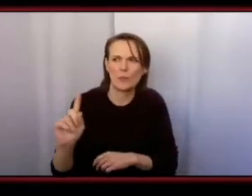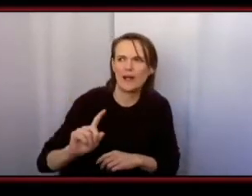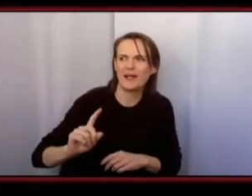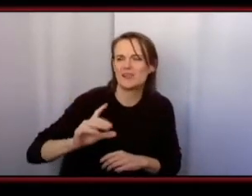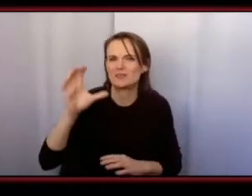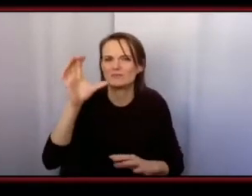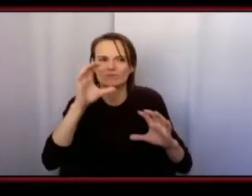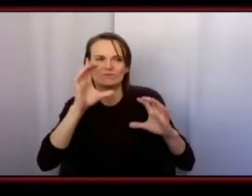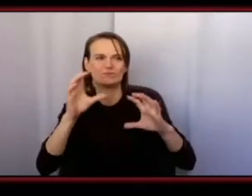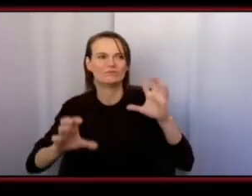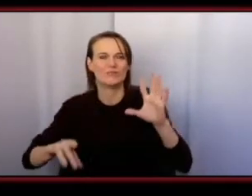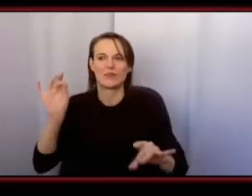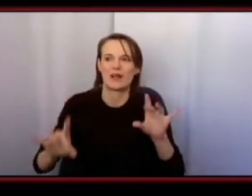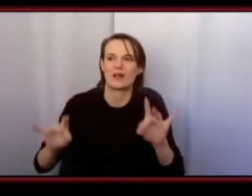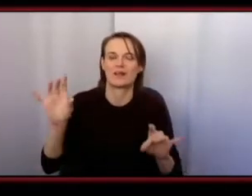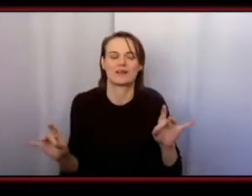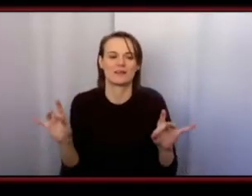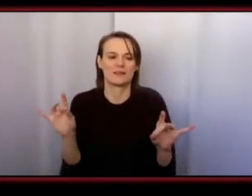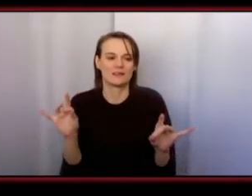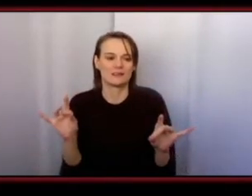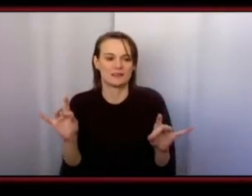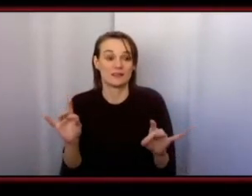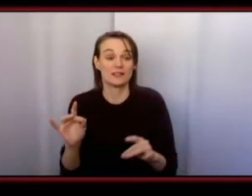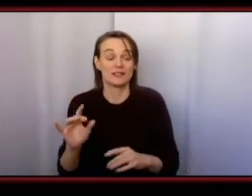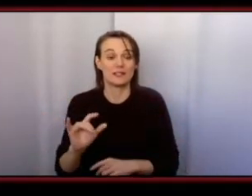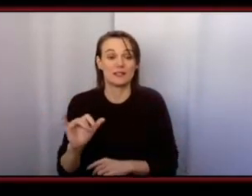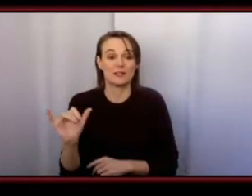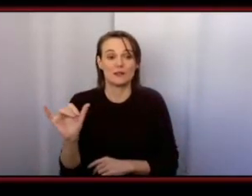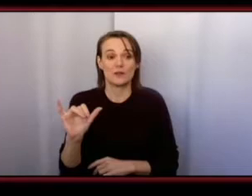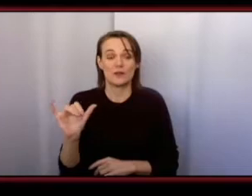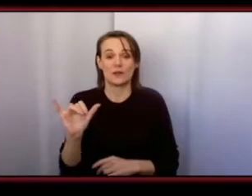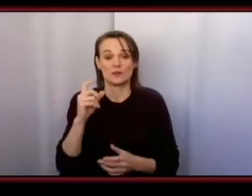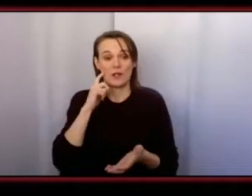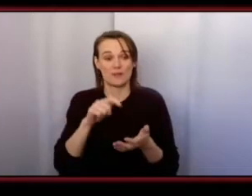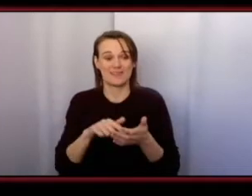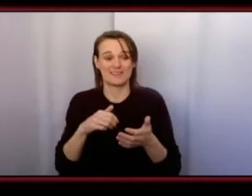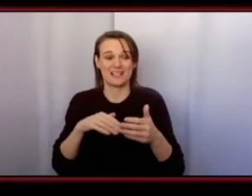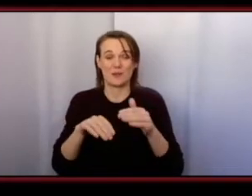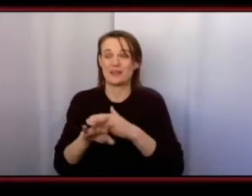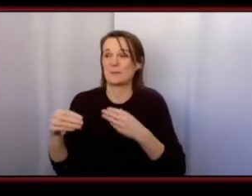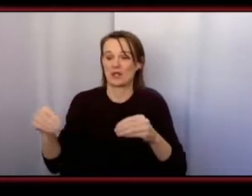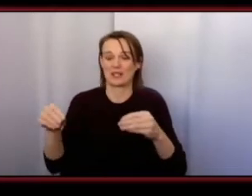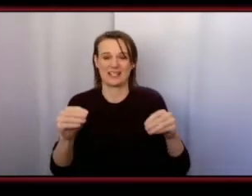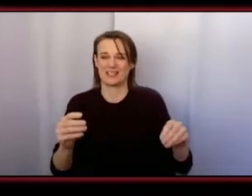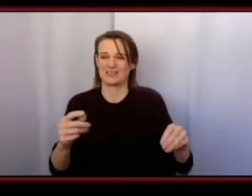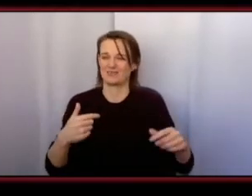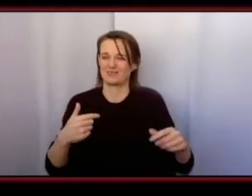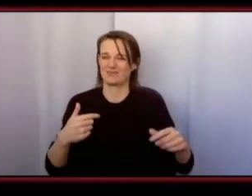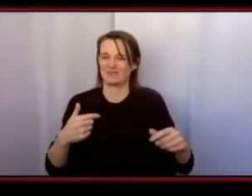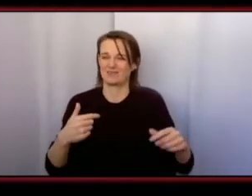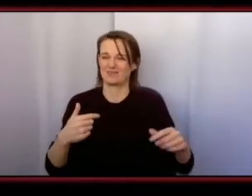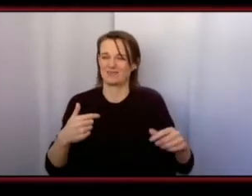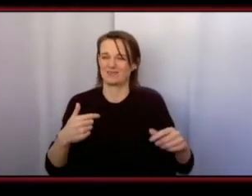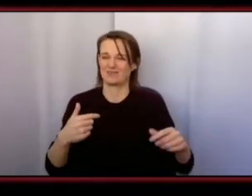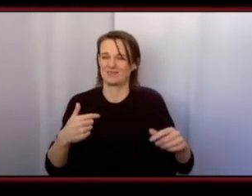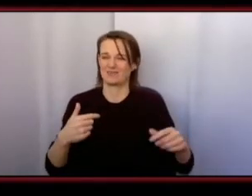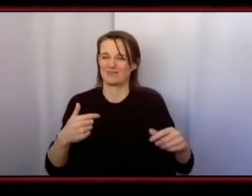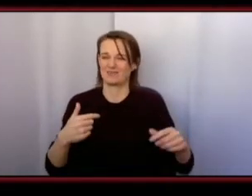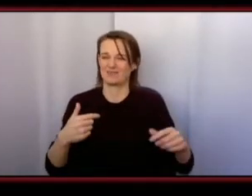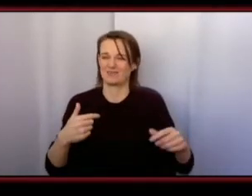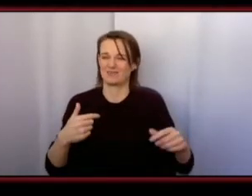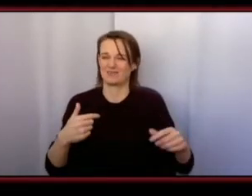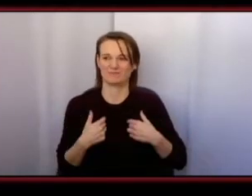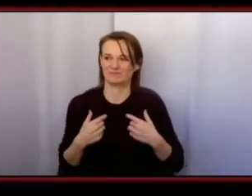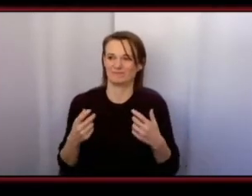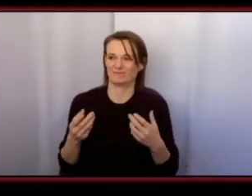i could go find them and um i also realized that when i went to the market there wasn't people that looked like me there wasn't products i was looking for